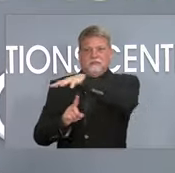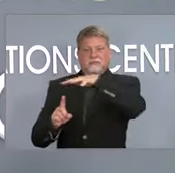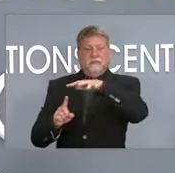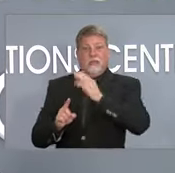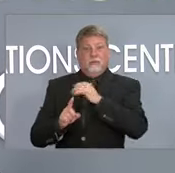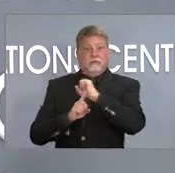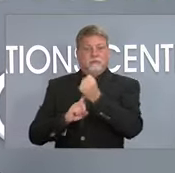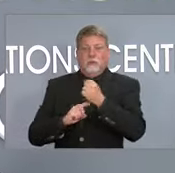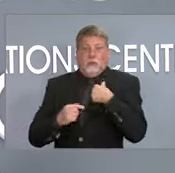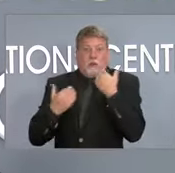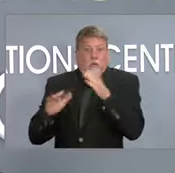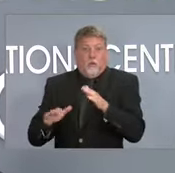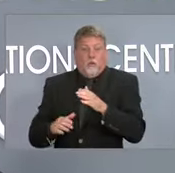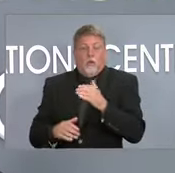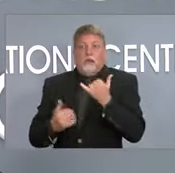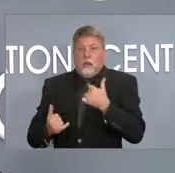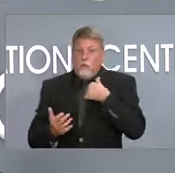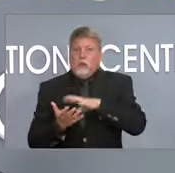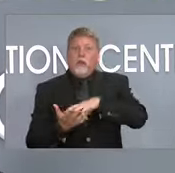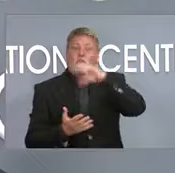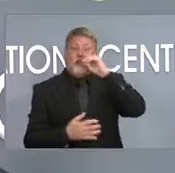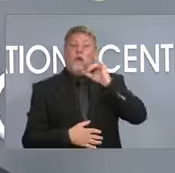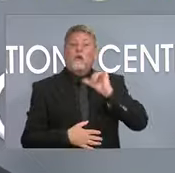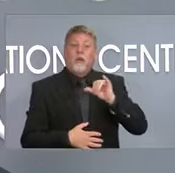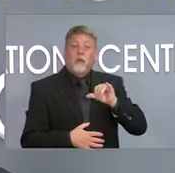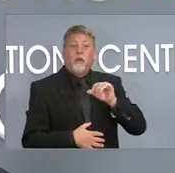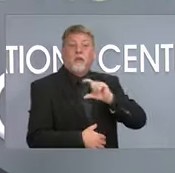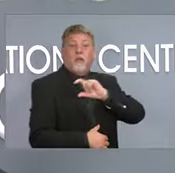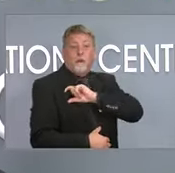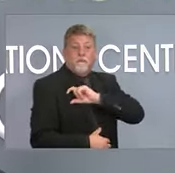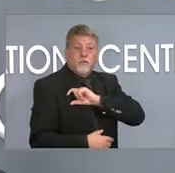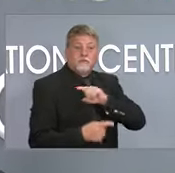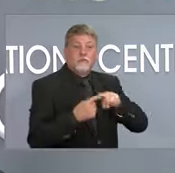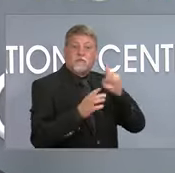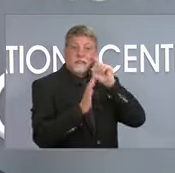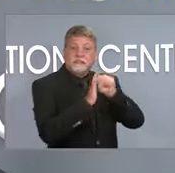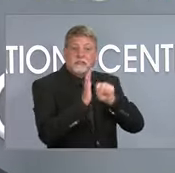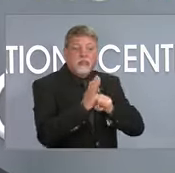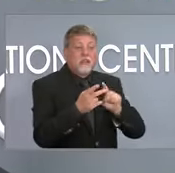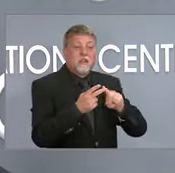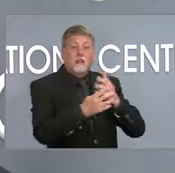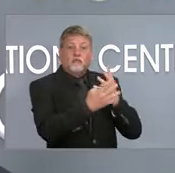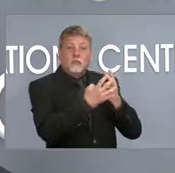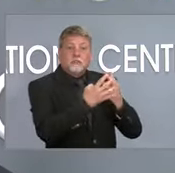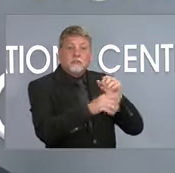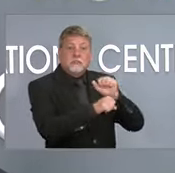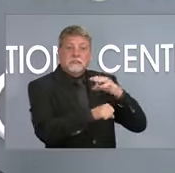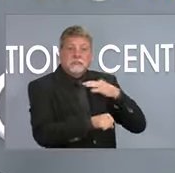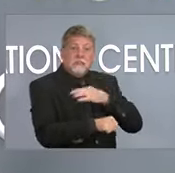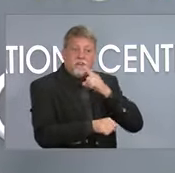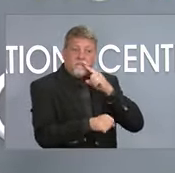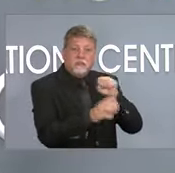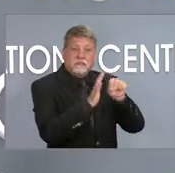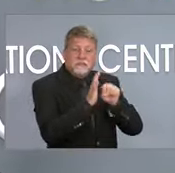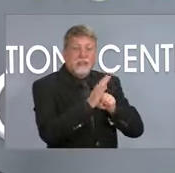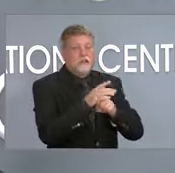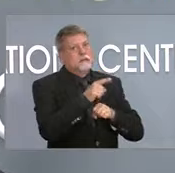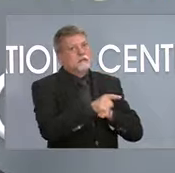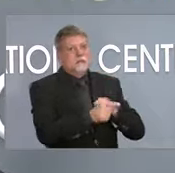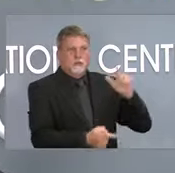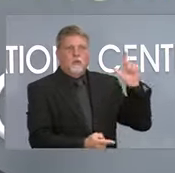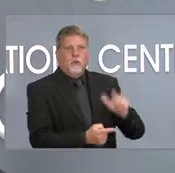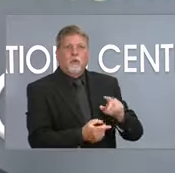community and our corrections officials community that we have a lot more work to do. I know that